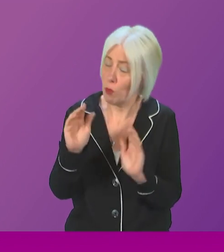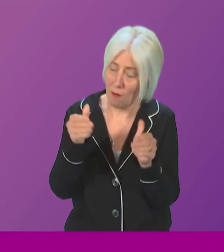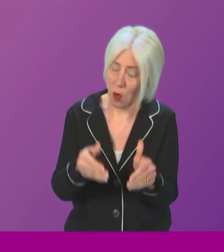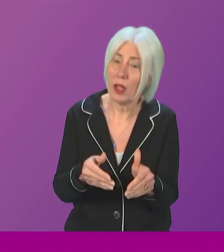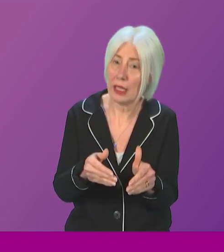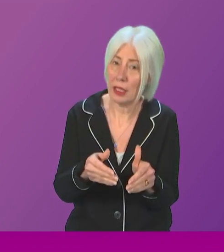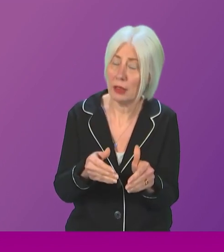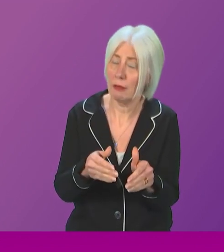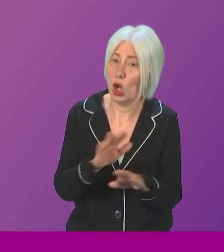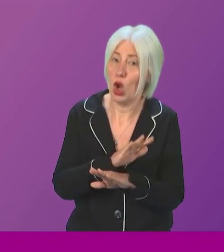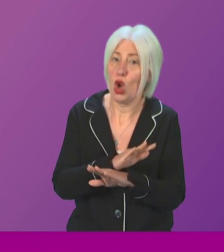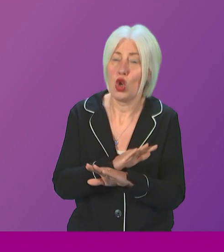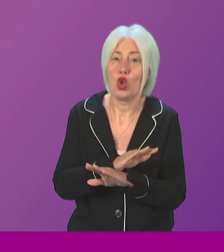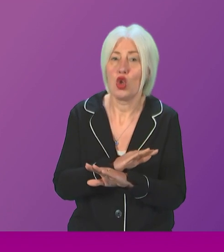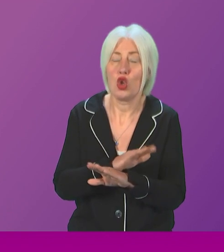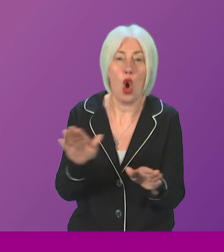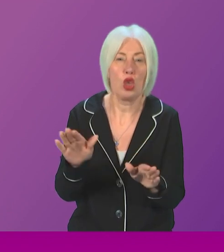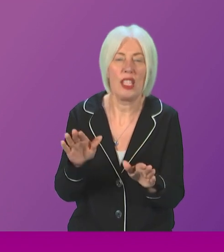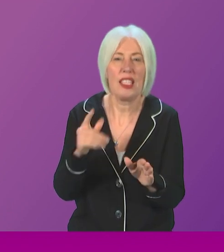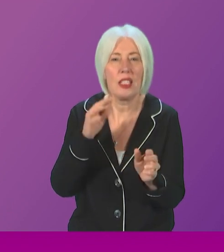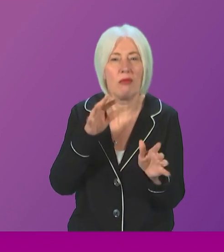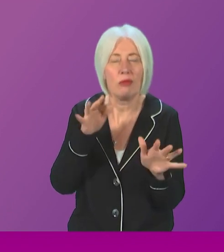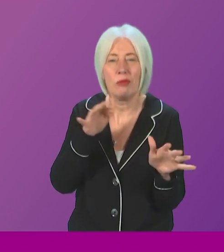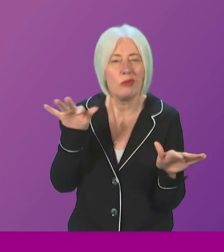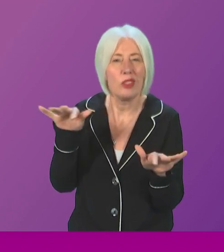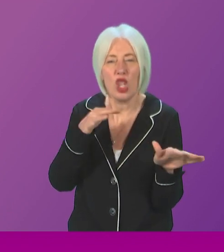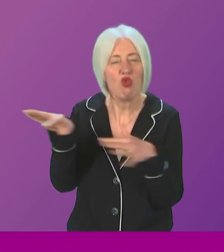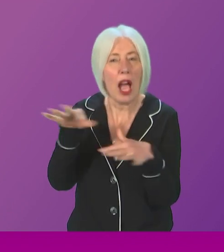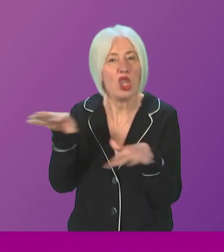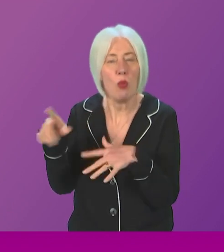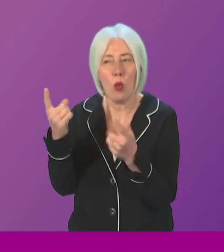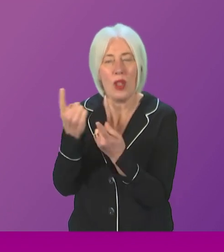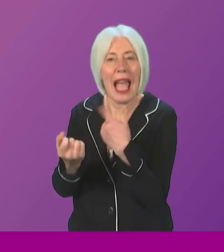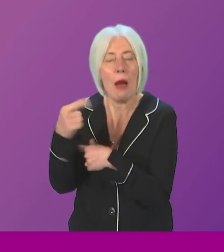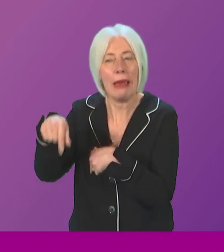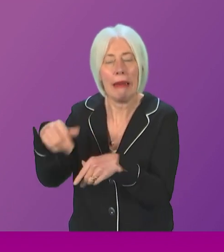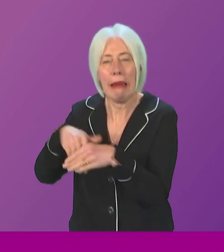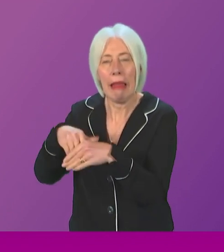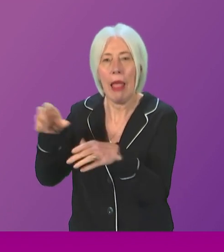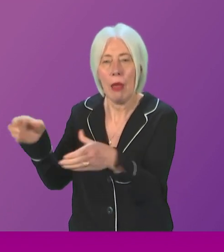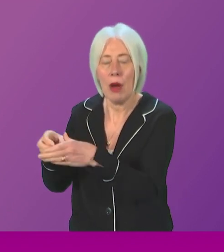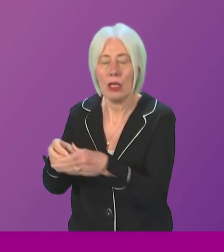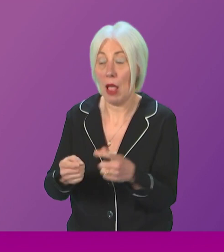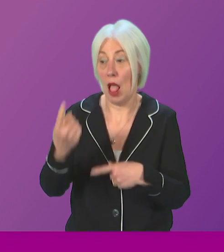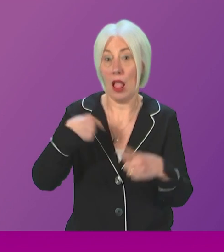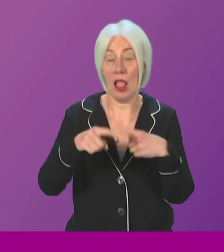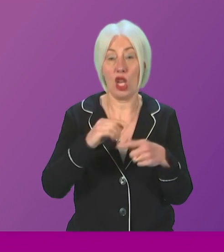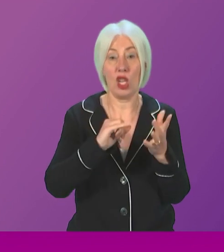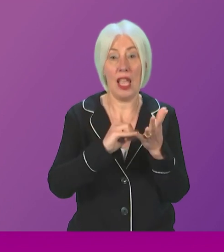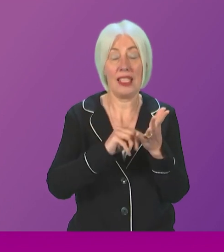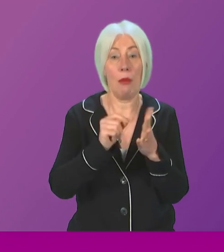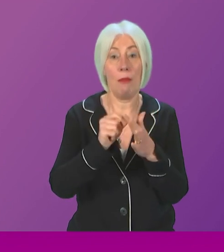on, instead of his huge distraction within the party. Last year, an SNP government